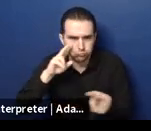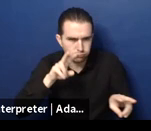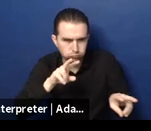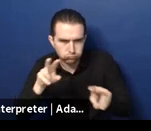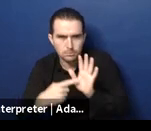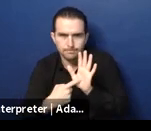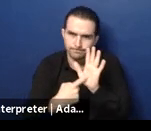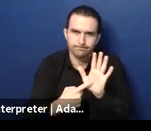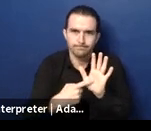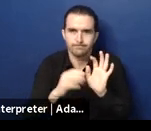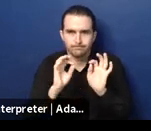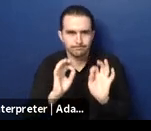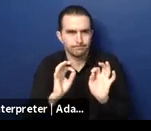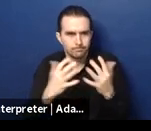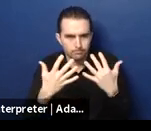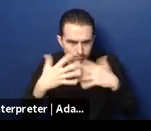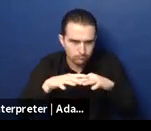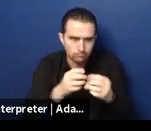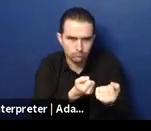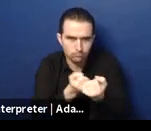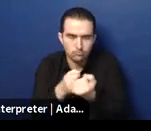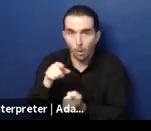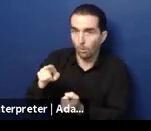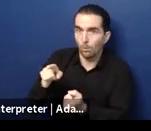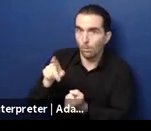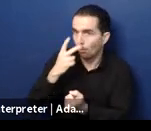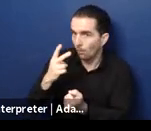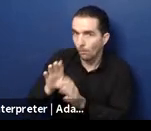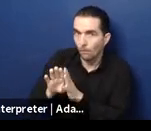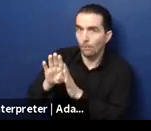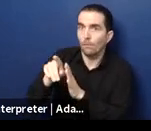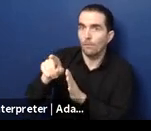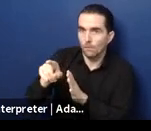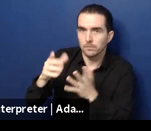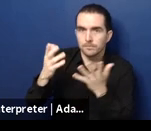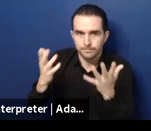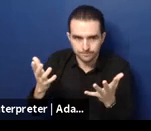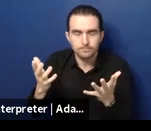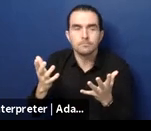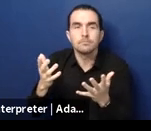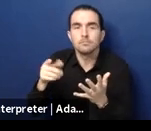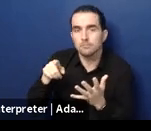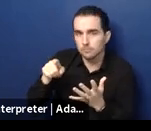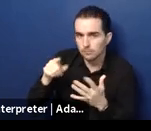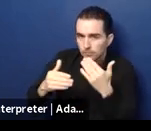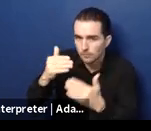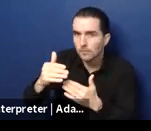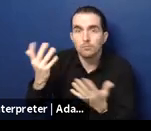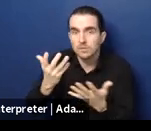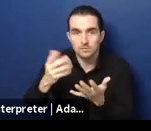take time to systematically transform institutional care into